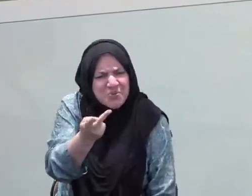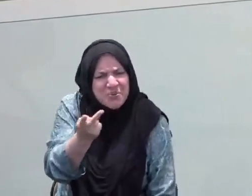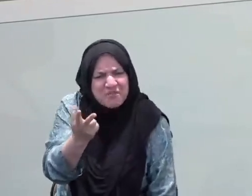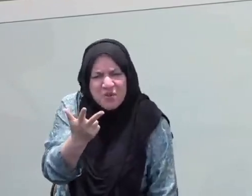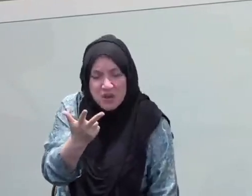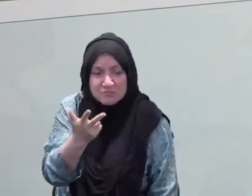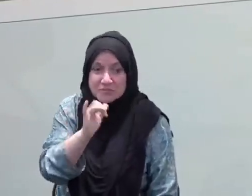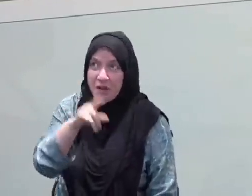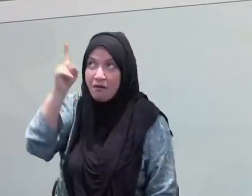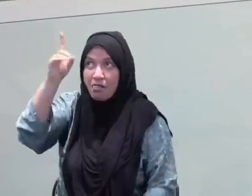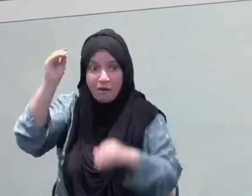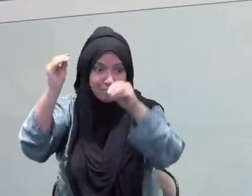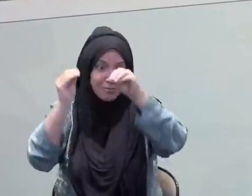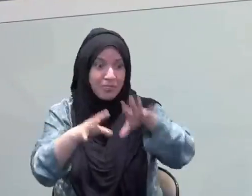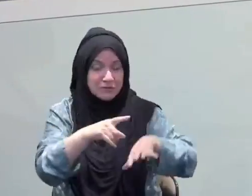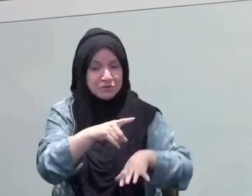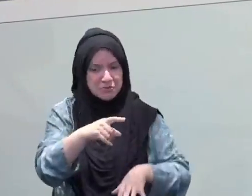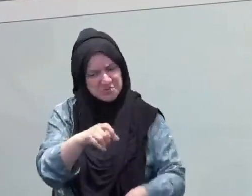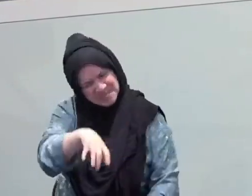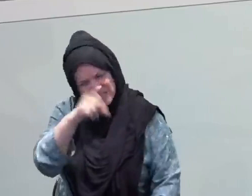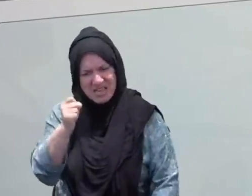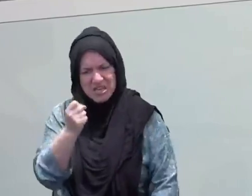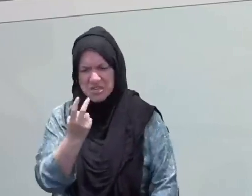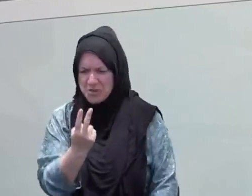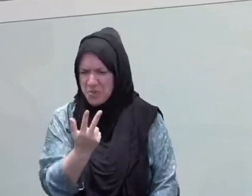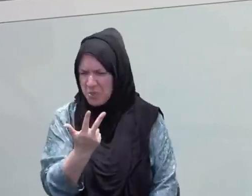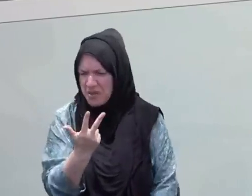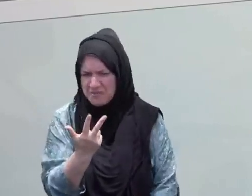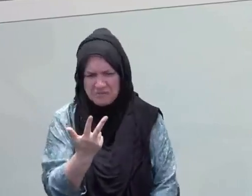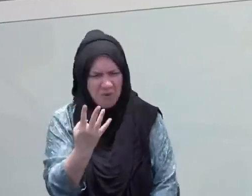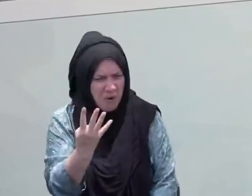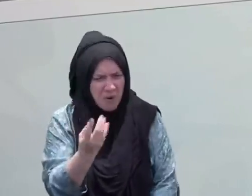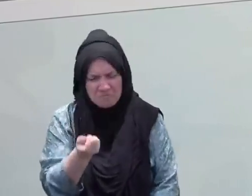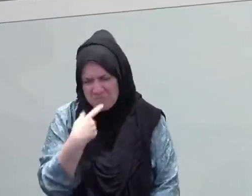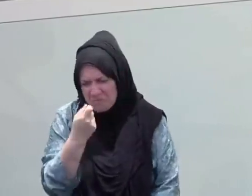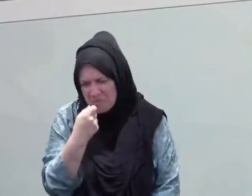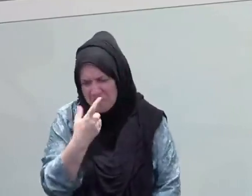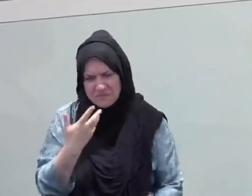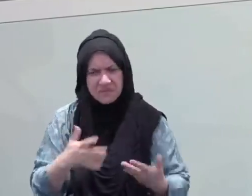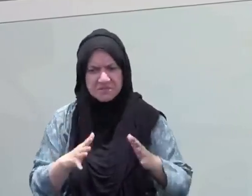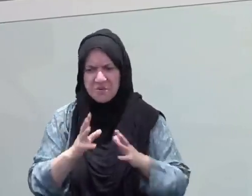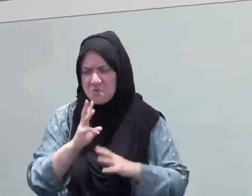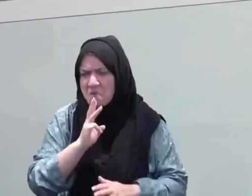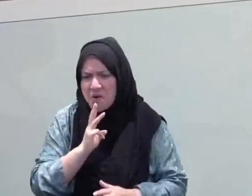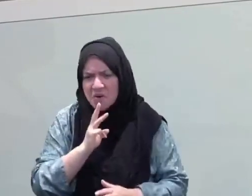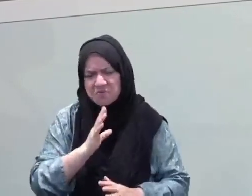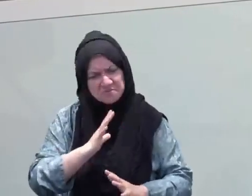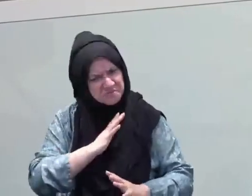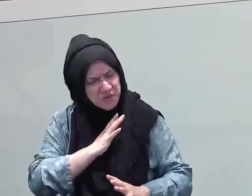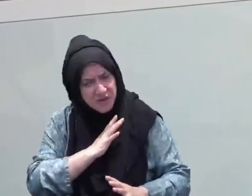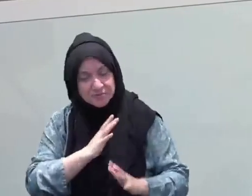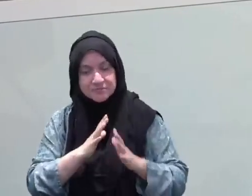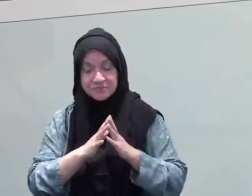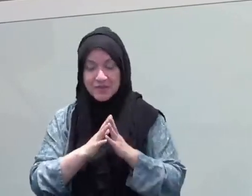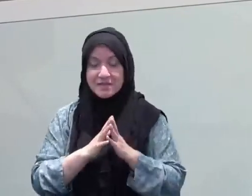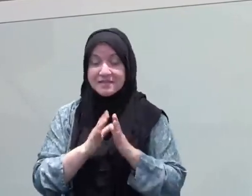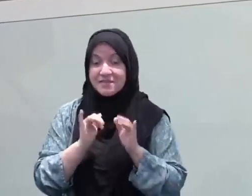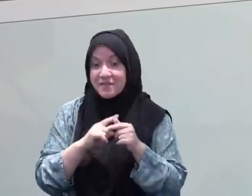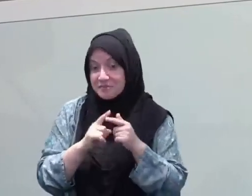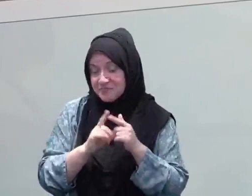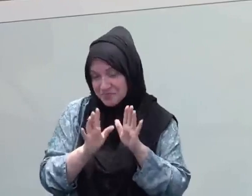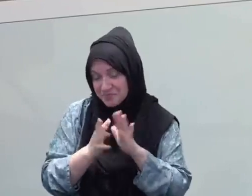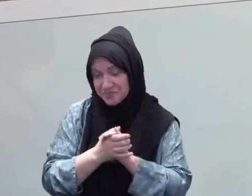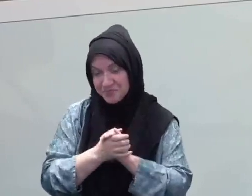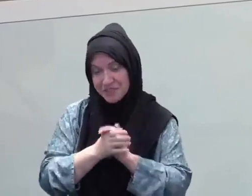will say in this regard is what Ibn Mas'ud radiallahu ta'ala anhu said. Because we stress this in Sha'ban, we need to stress it again today.